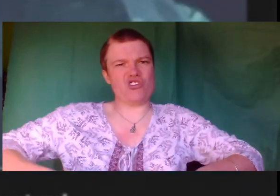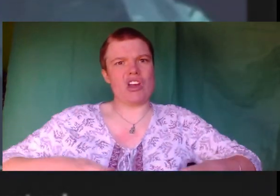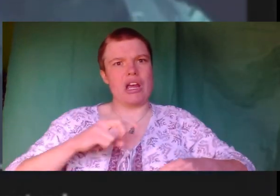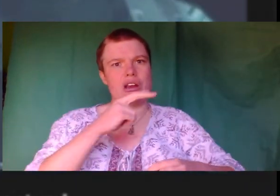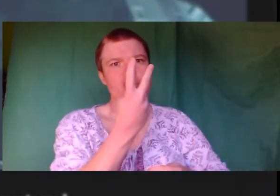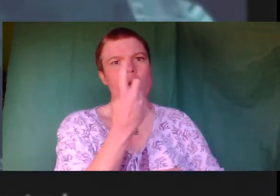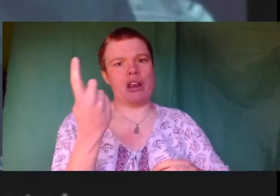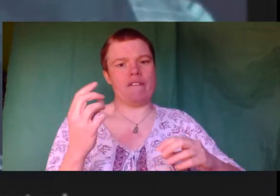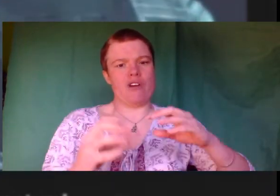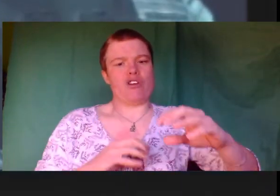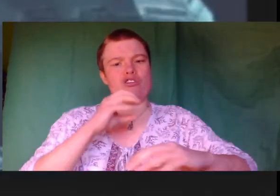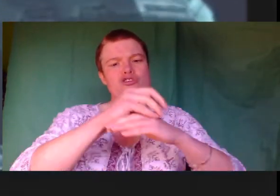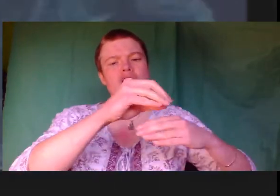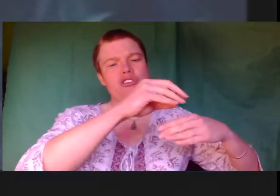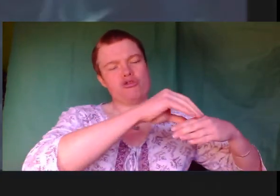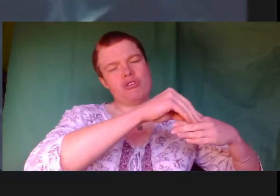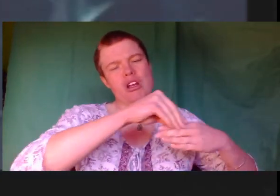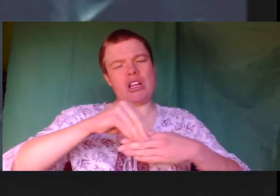21st century.